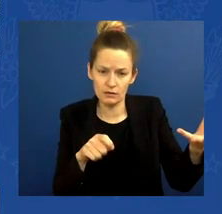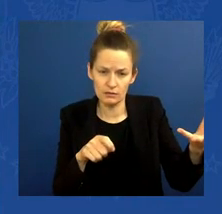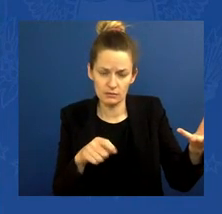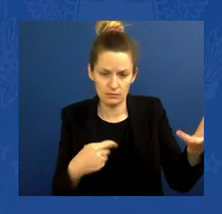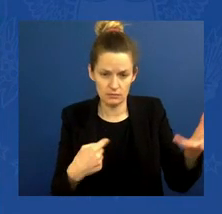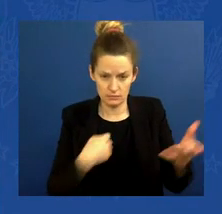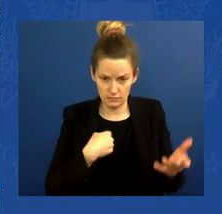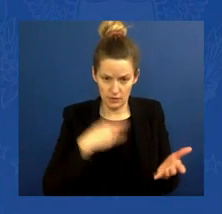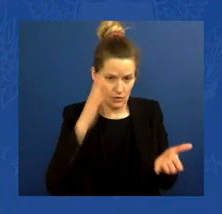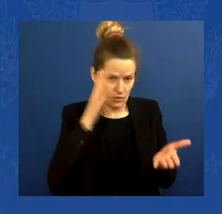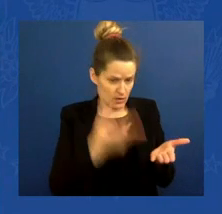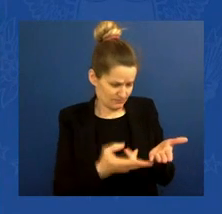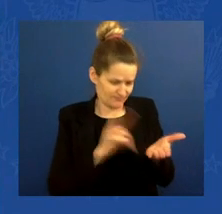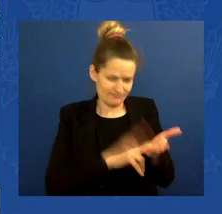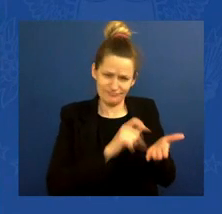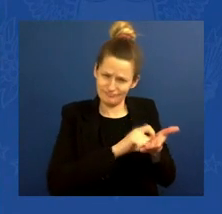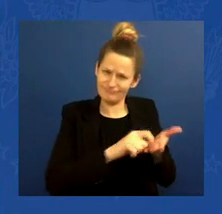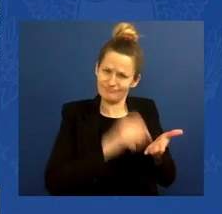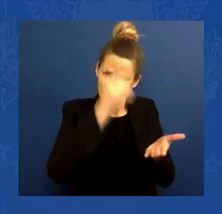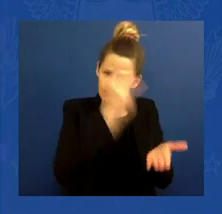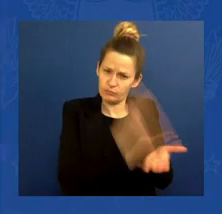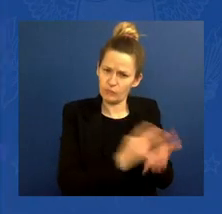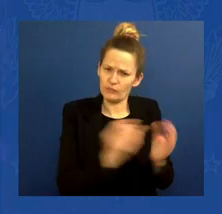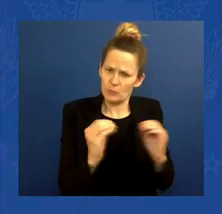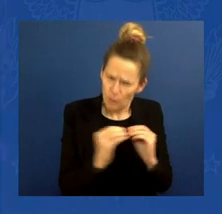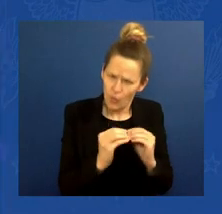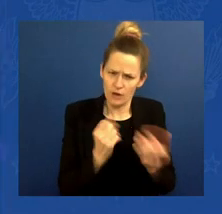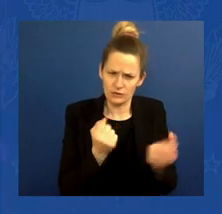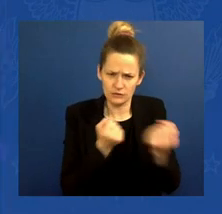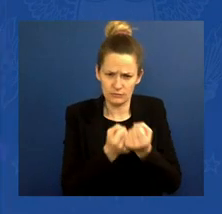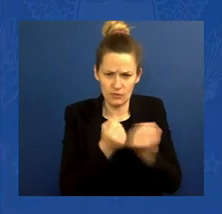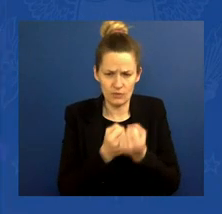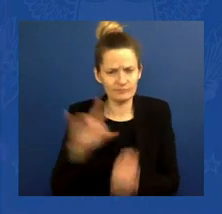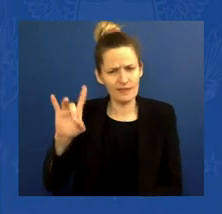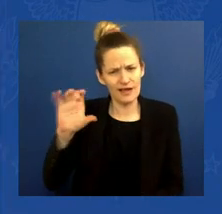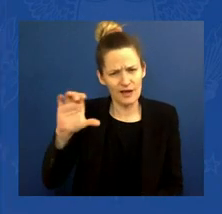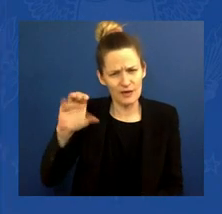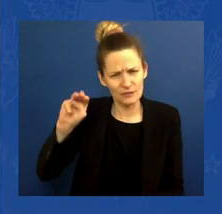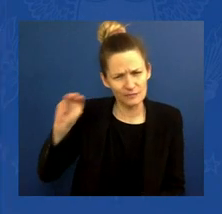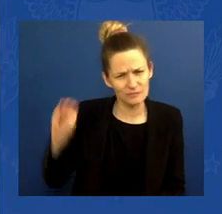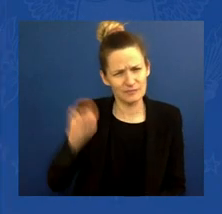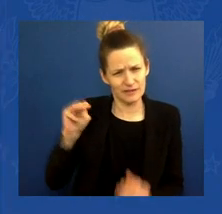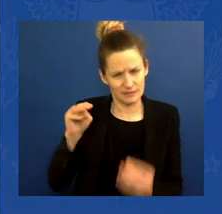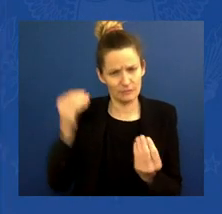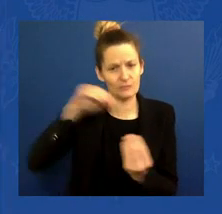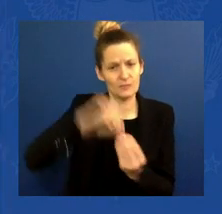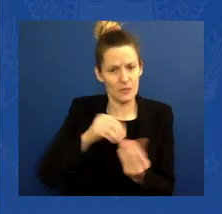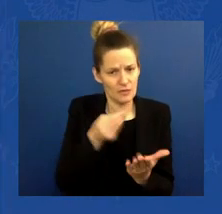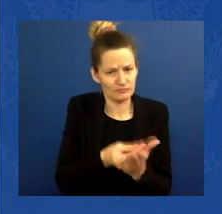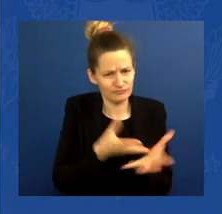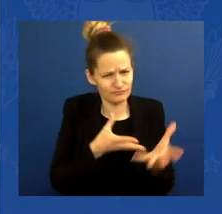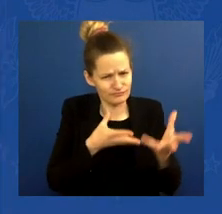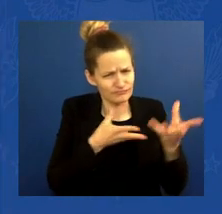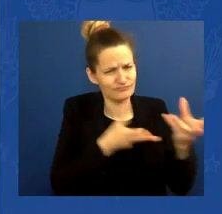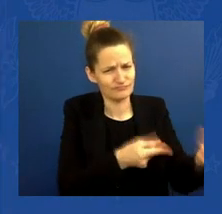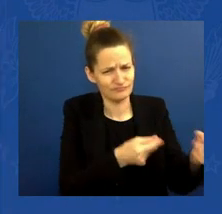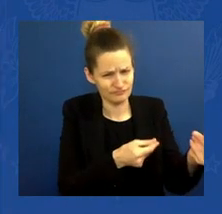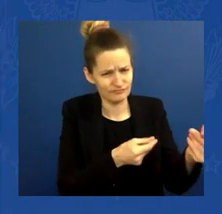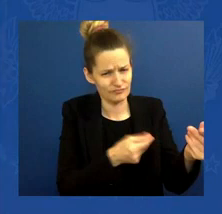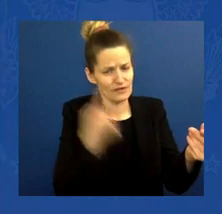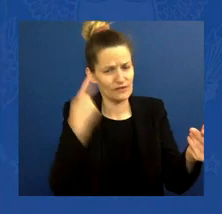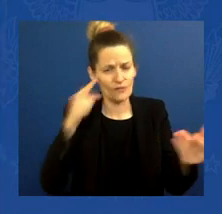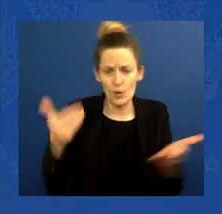additional $800 million in assistance. That brings the total of new U.S. security systems to Ukraine to $1 billion